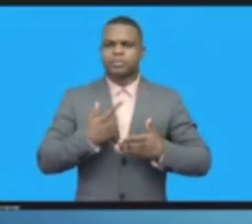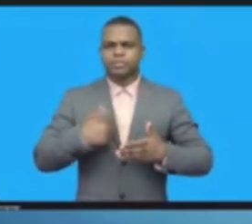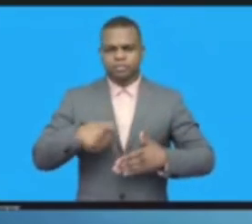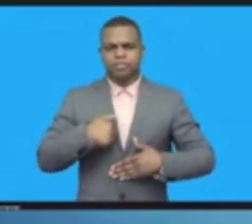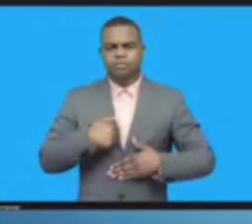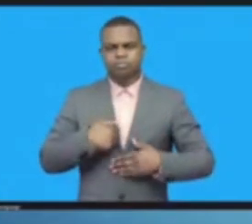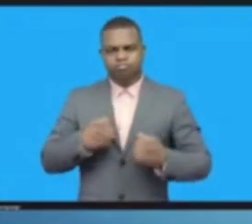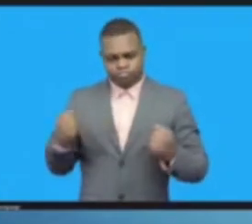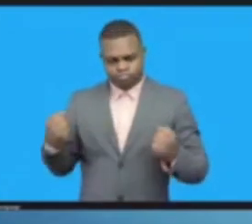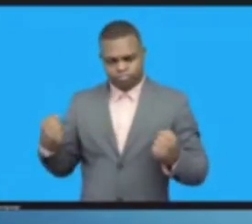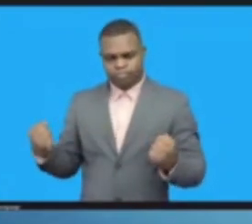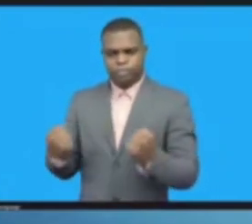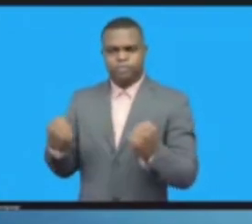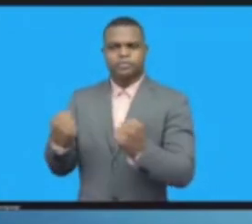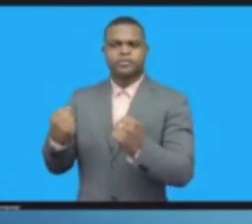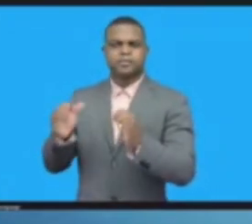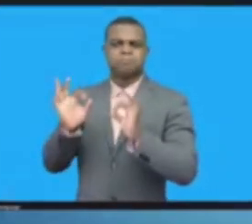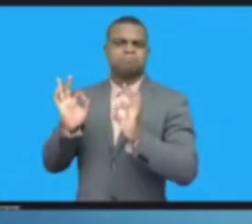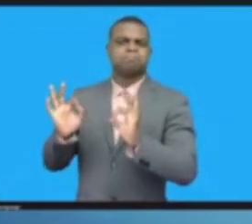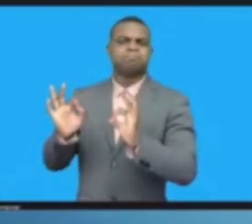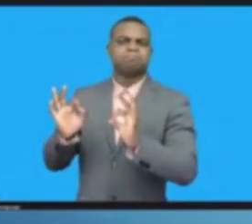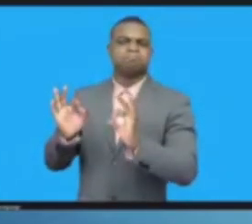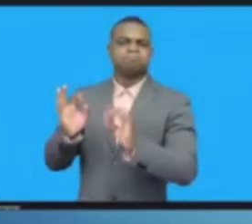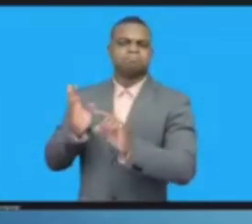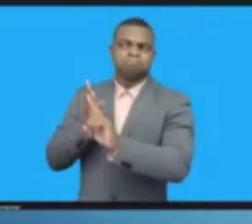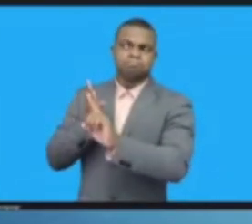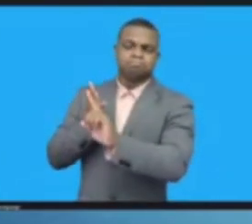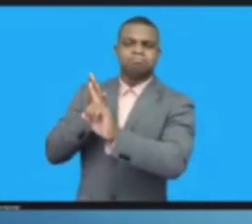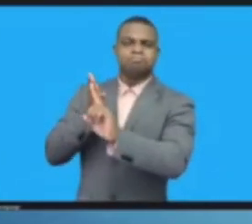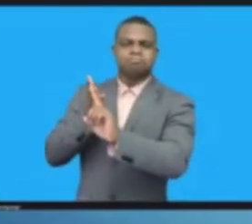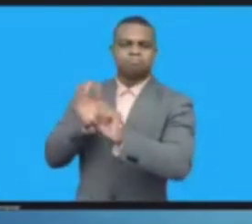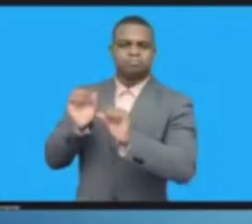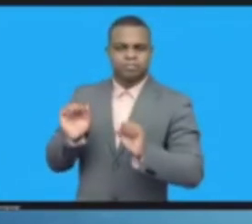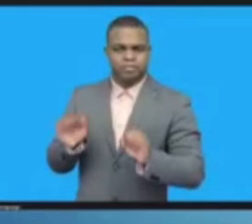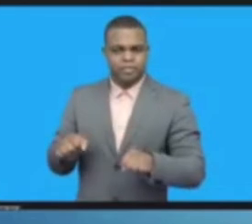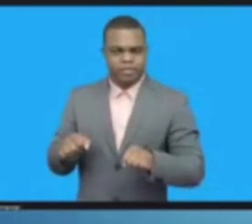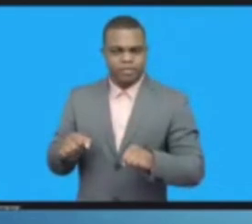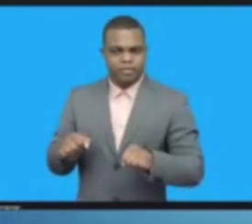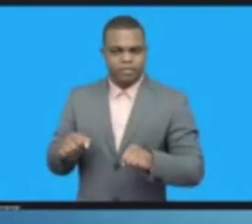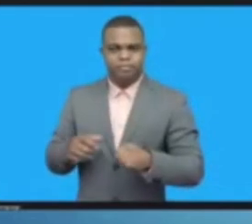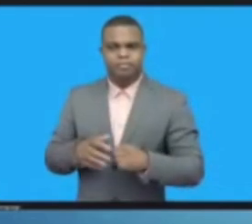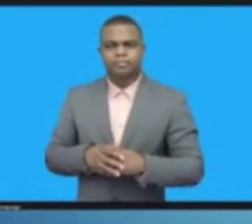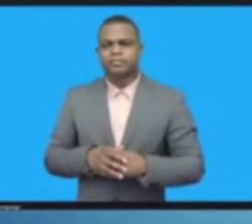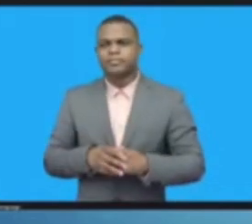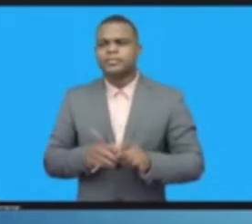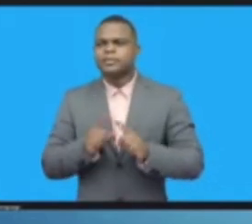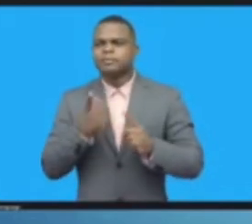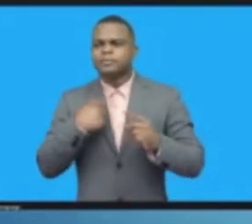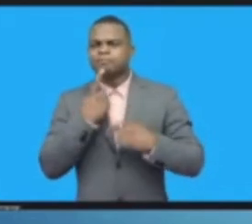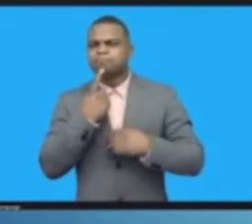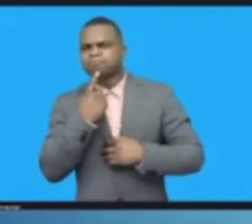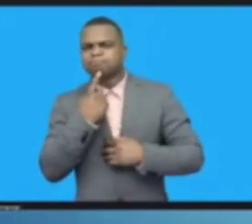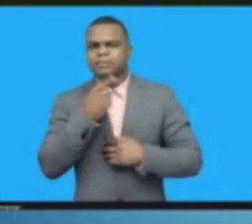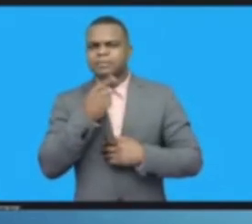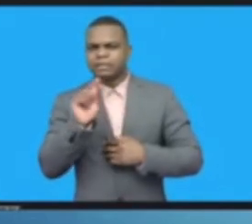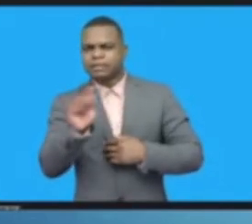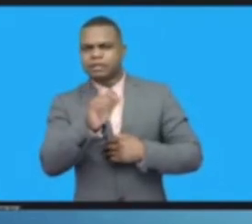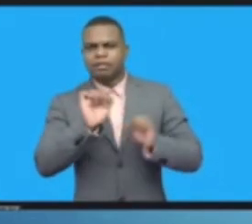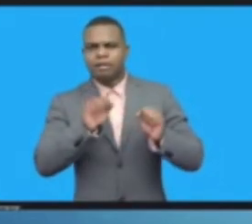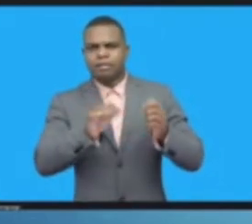is looking at the IGF, its leadership panel, its MAG, and the IGF participants